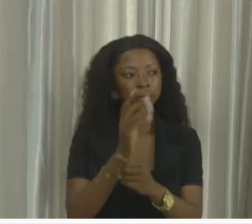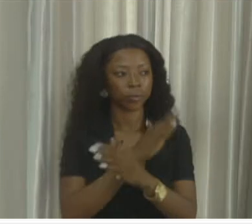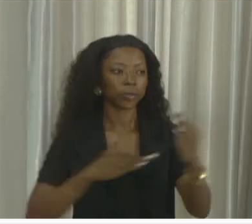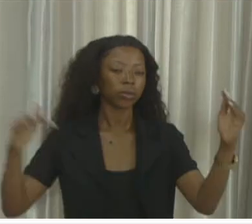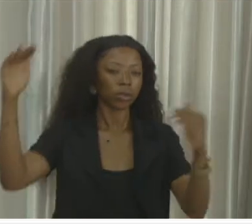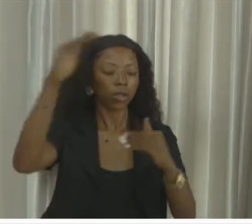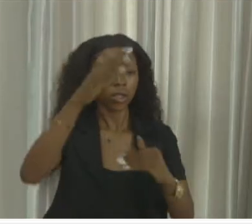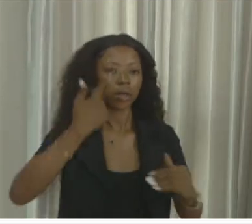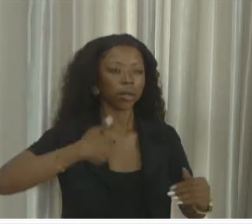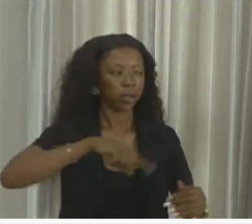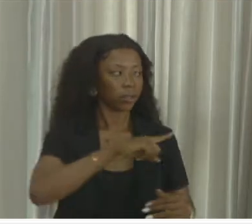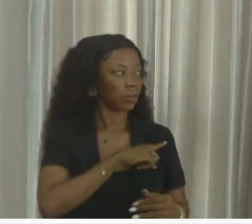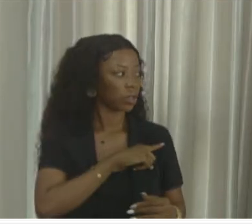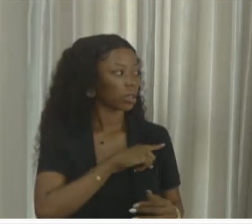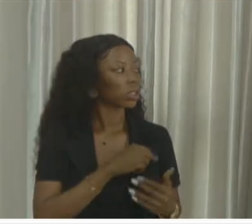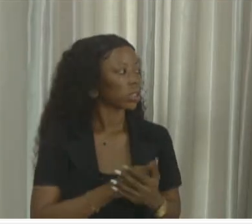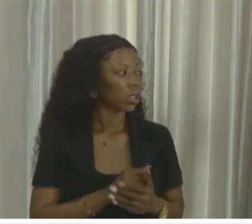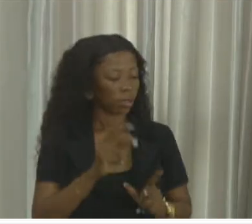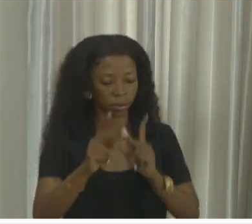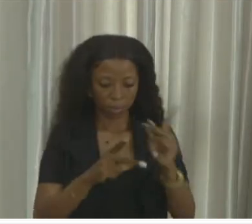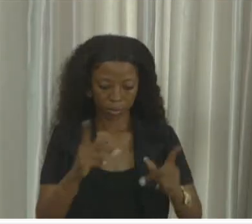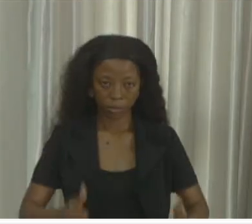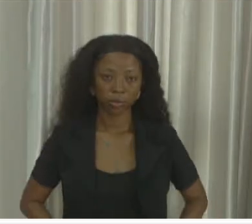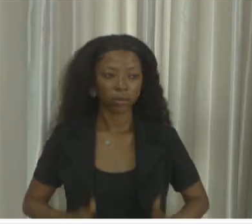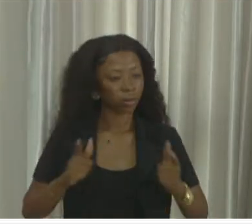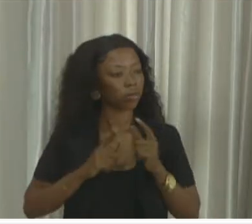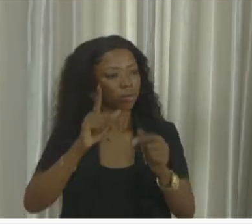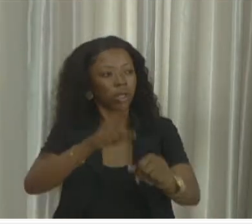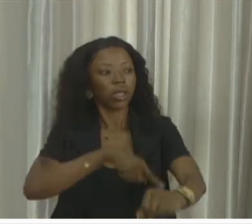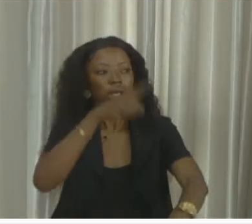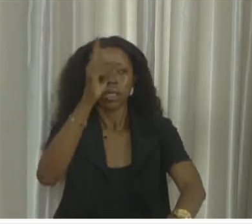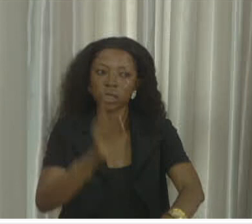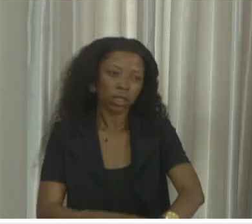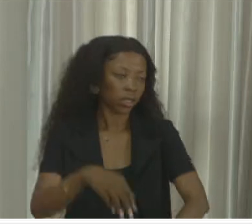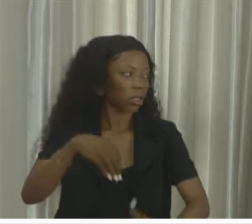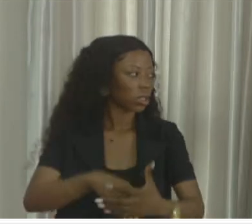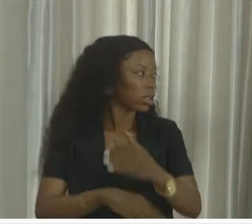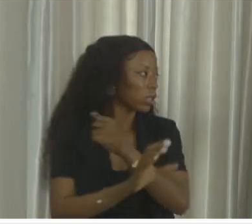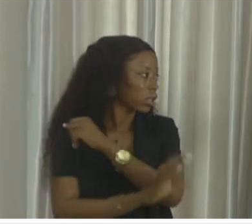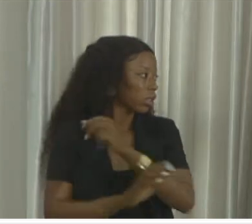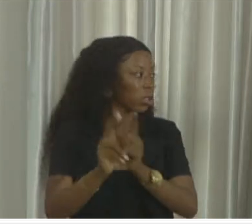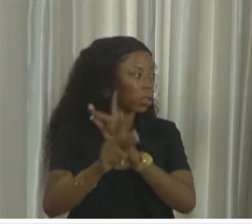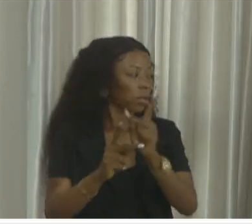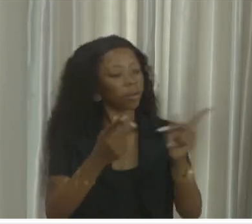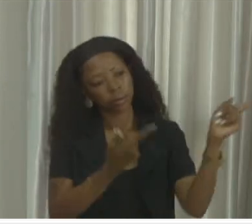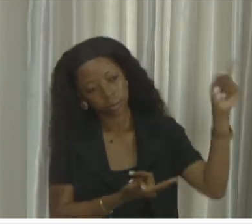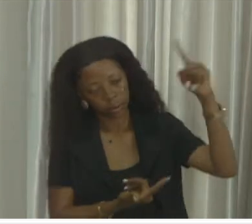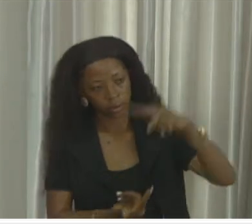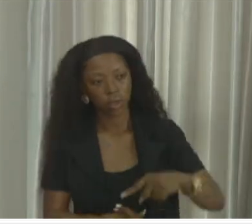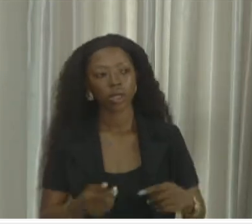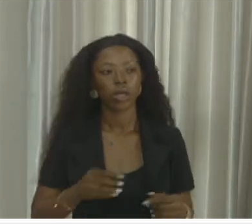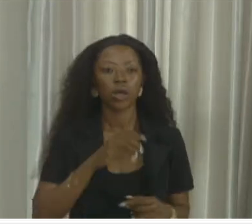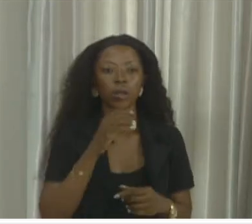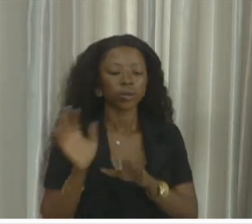come, we all come. Before we, people let me in day. Now we on term this. After we, people let me in day. Now we'll not see them